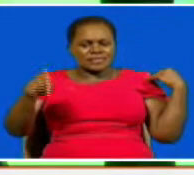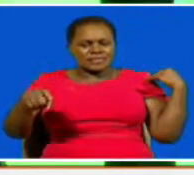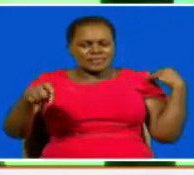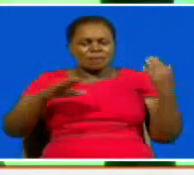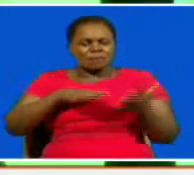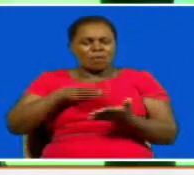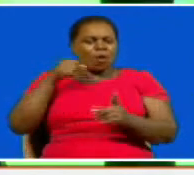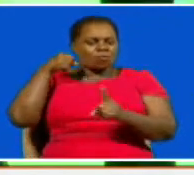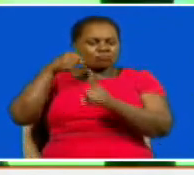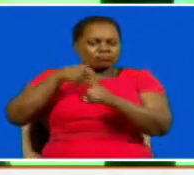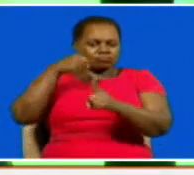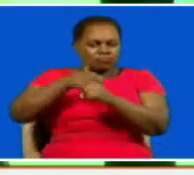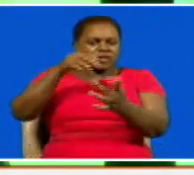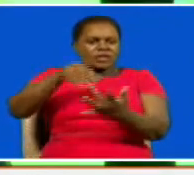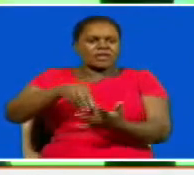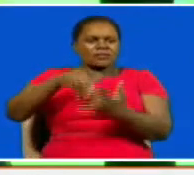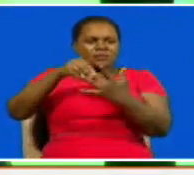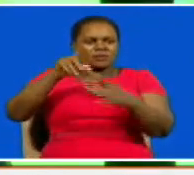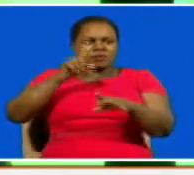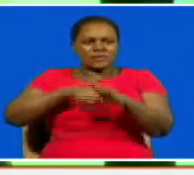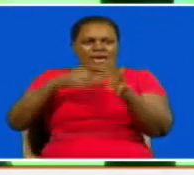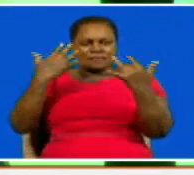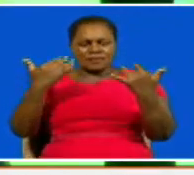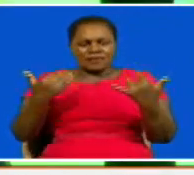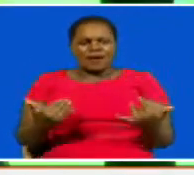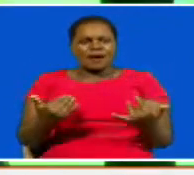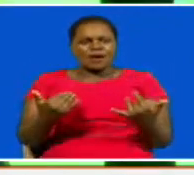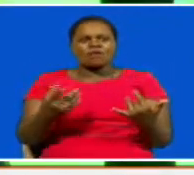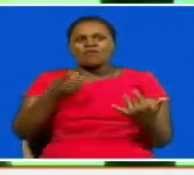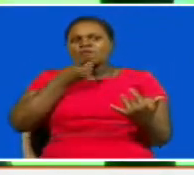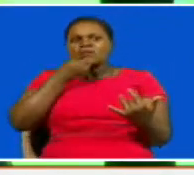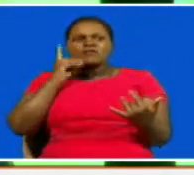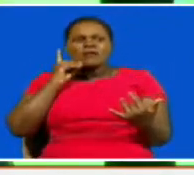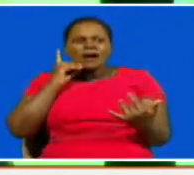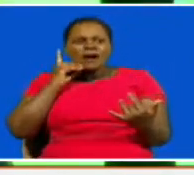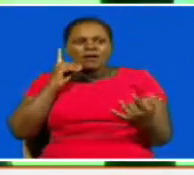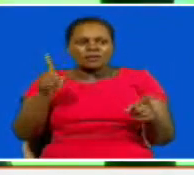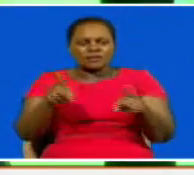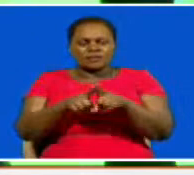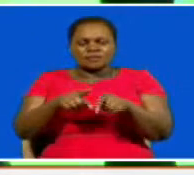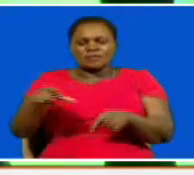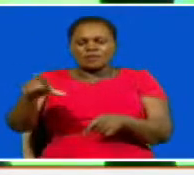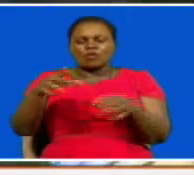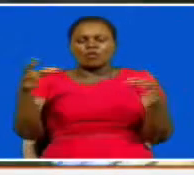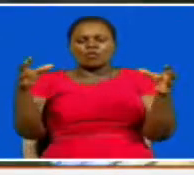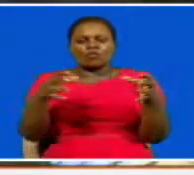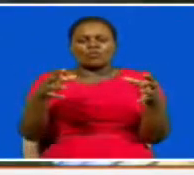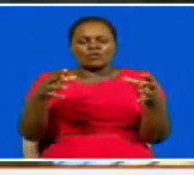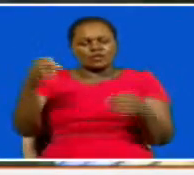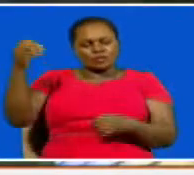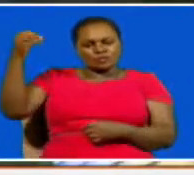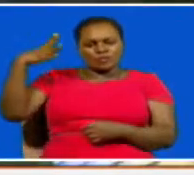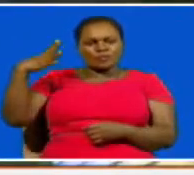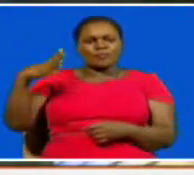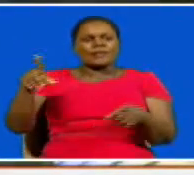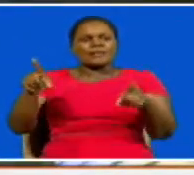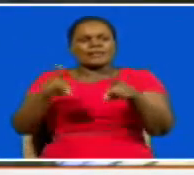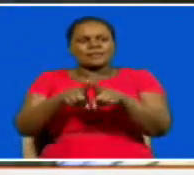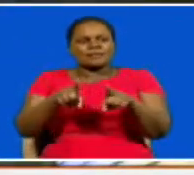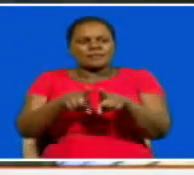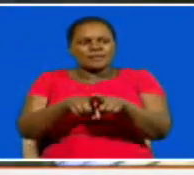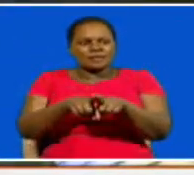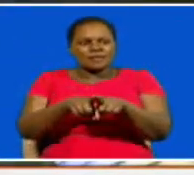extra effort especially in these times of of drought and suffering of the local communities for denmark